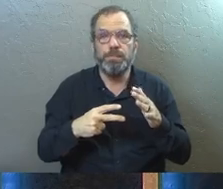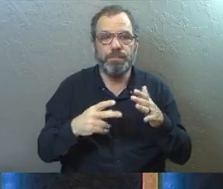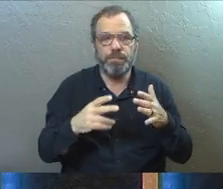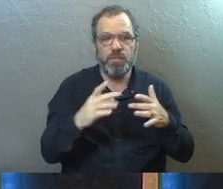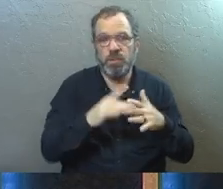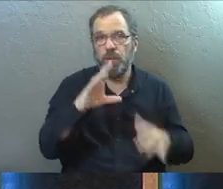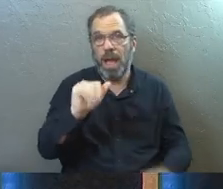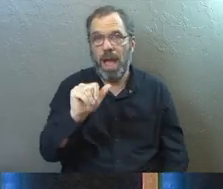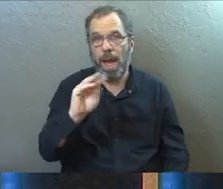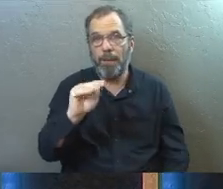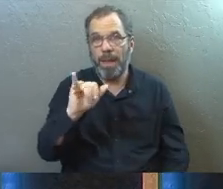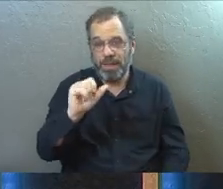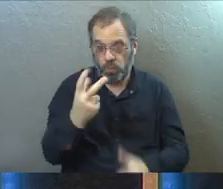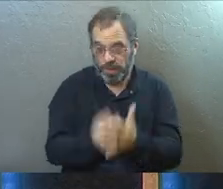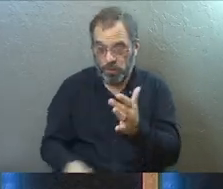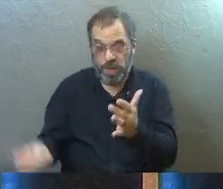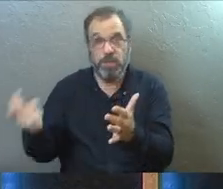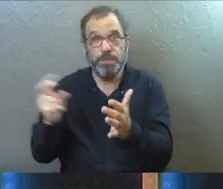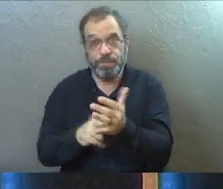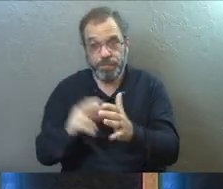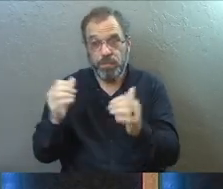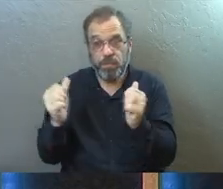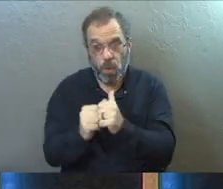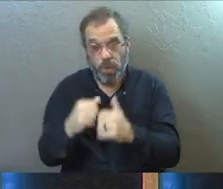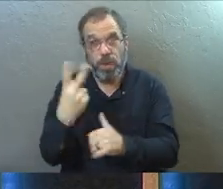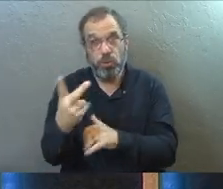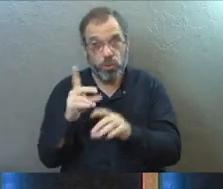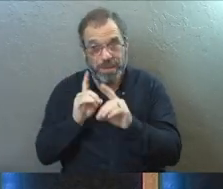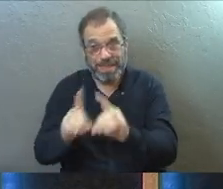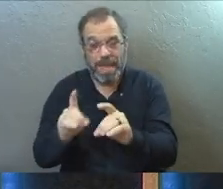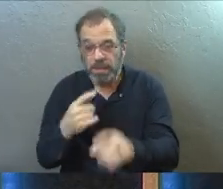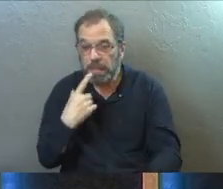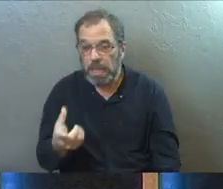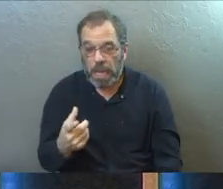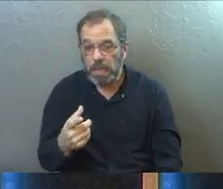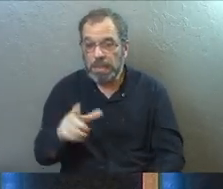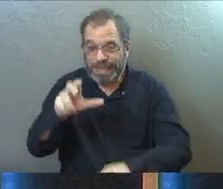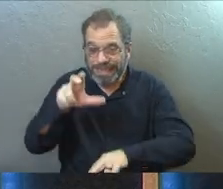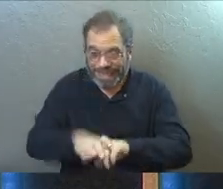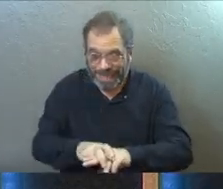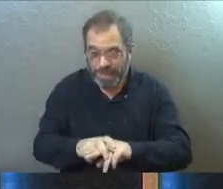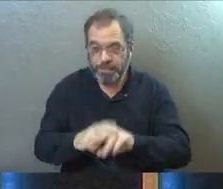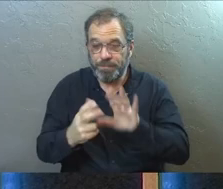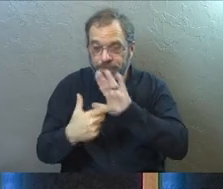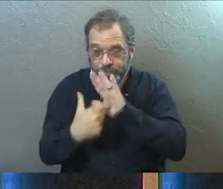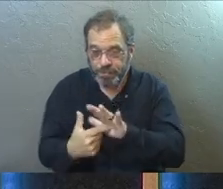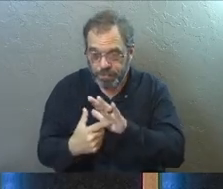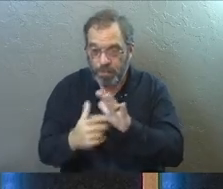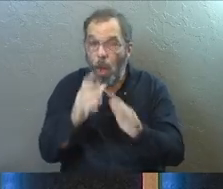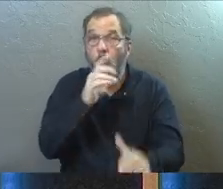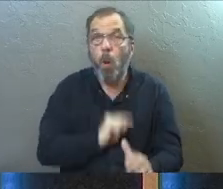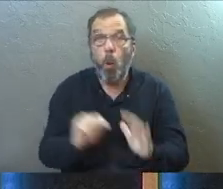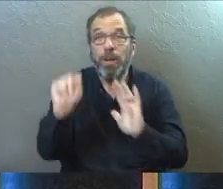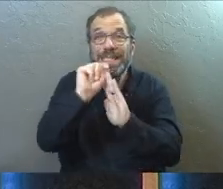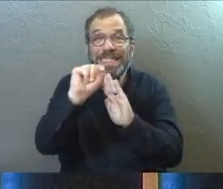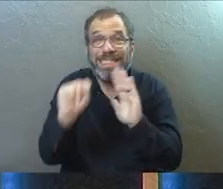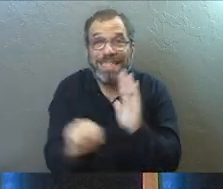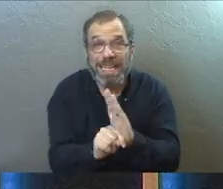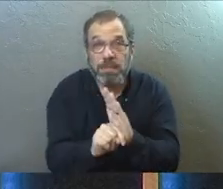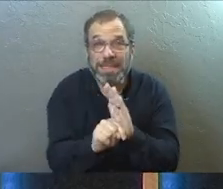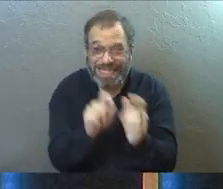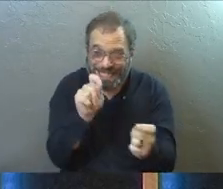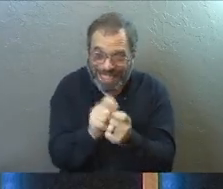the road to Emmaus when Jesus resurrected. And he was there with his two disciples. And it says that he sat down and he showed them from the Old Testament